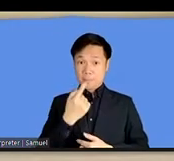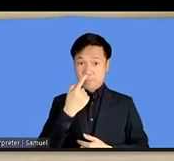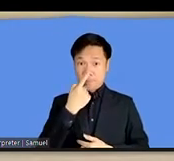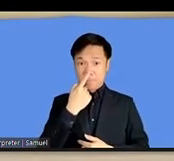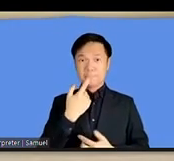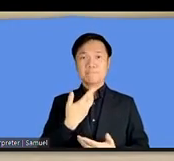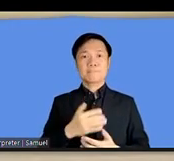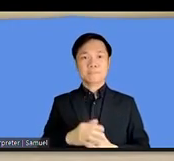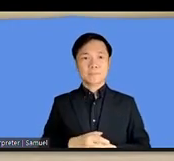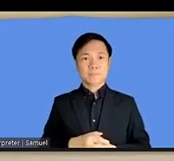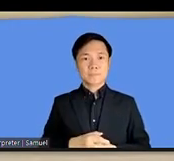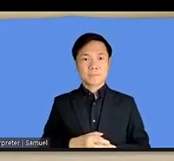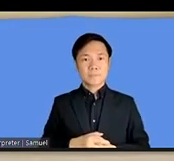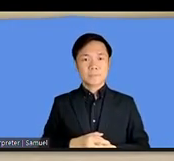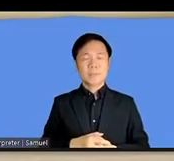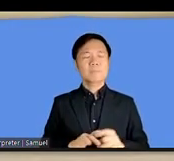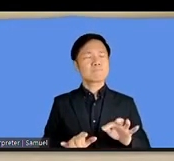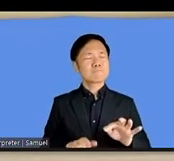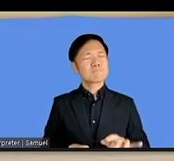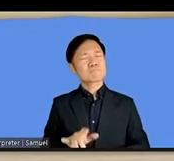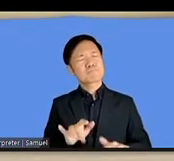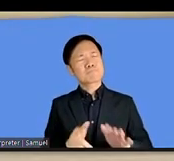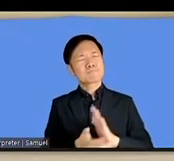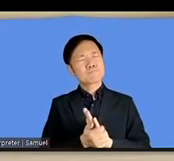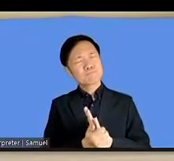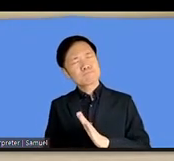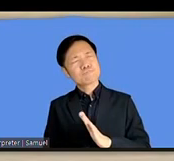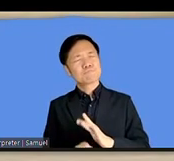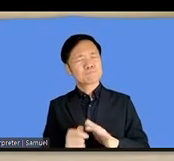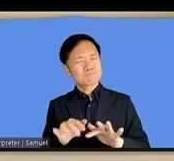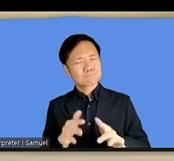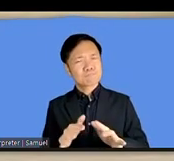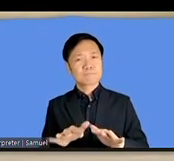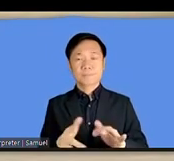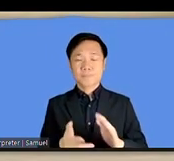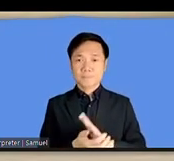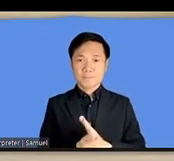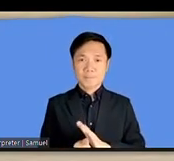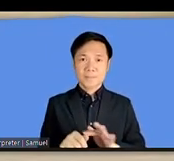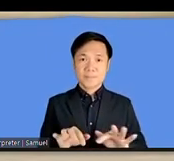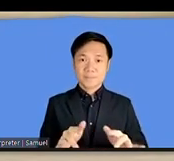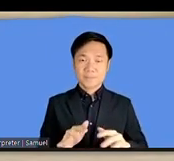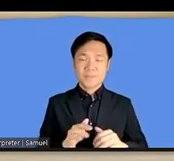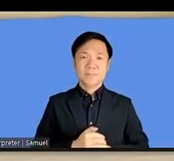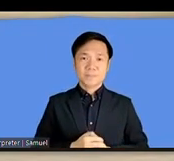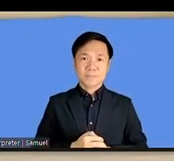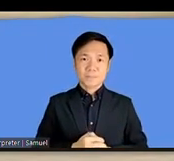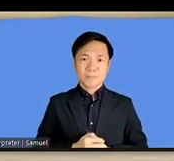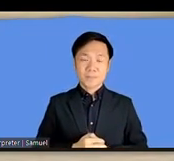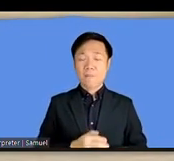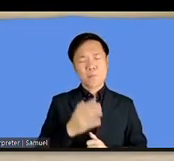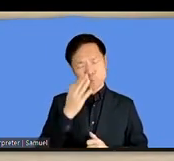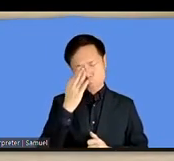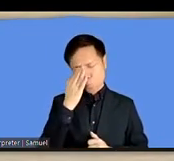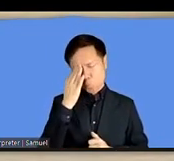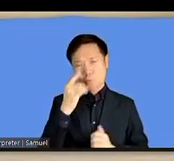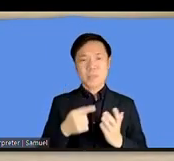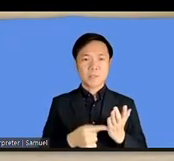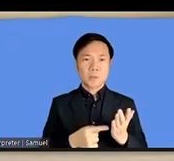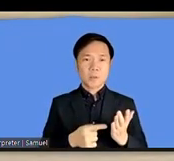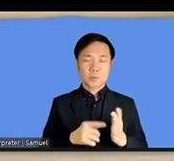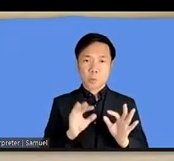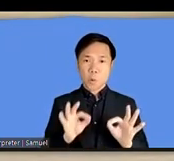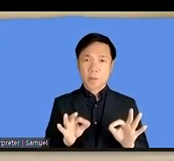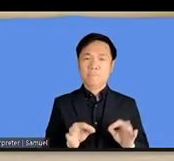moderate computer user who is a little bit uh well versed in in the technology so i can navigate it